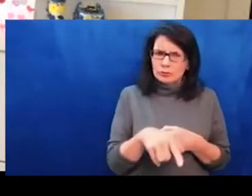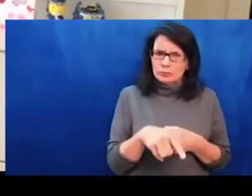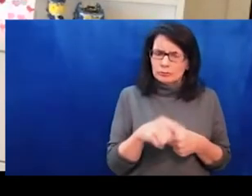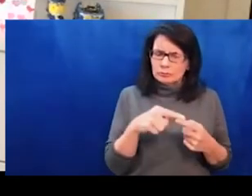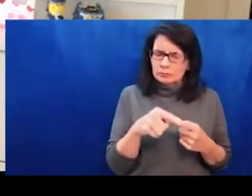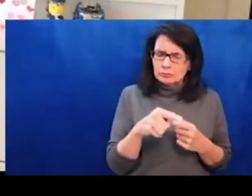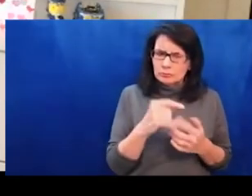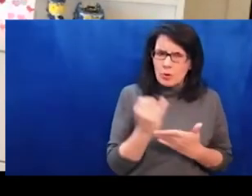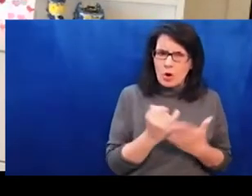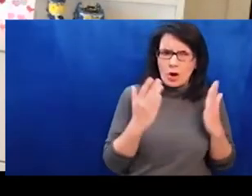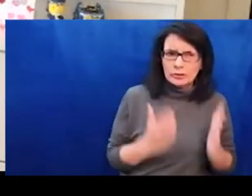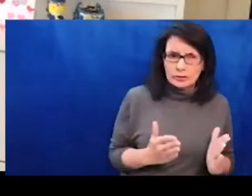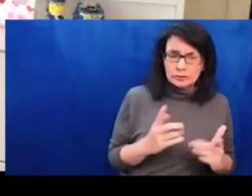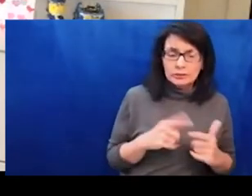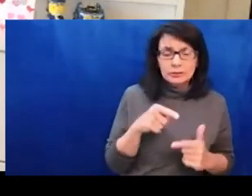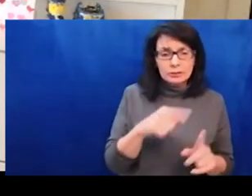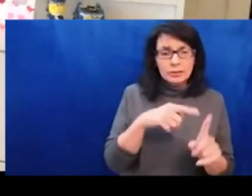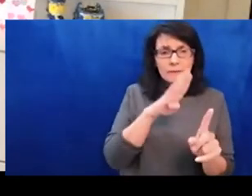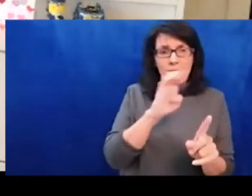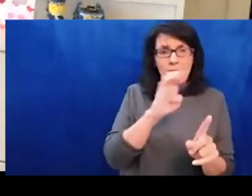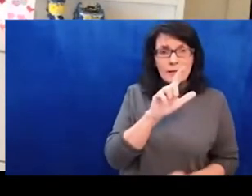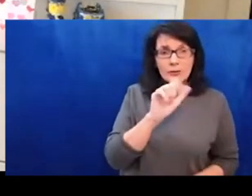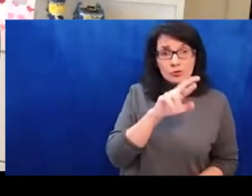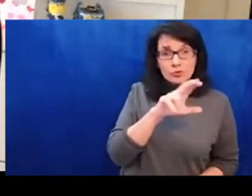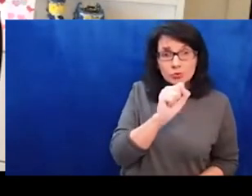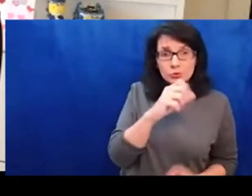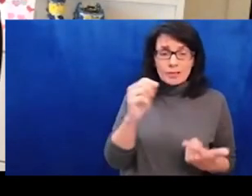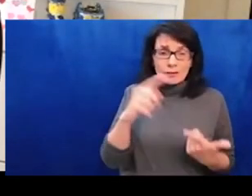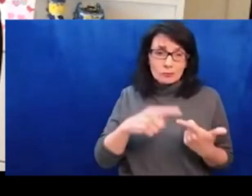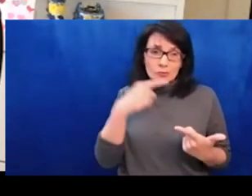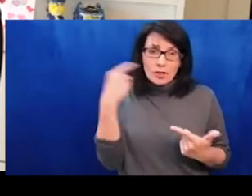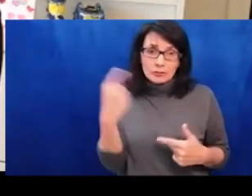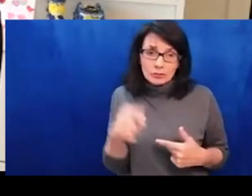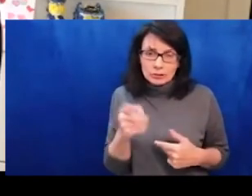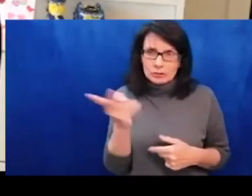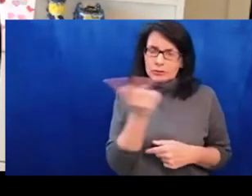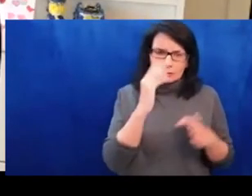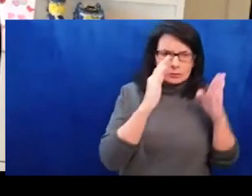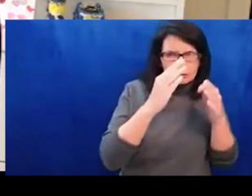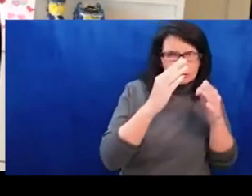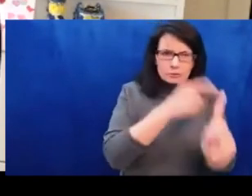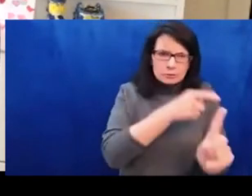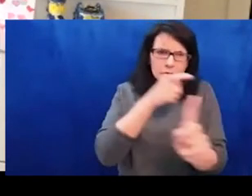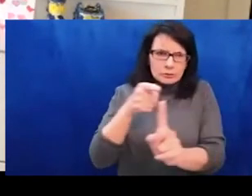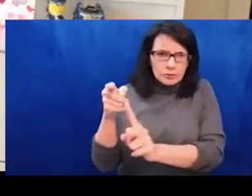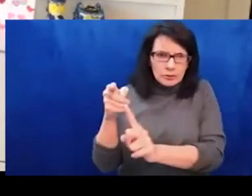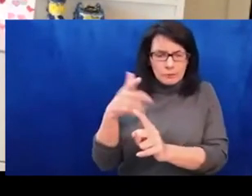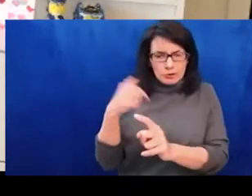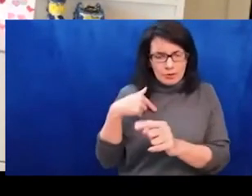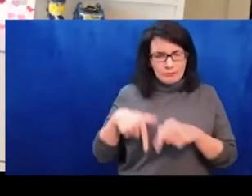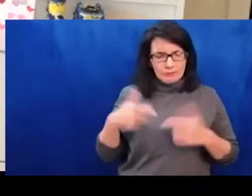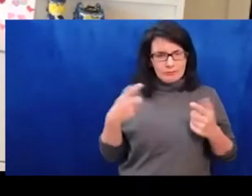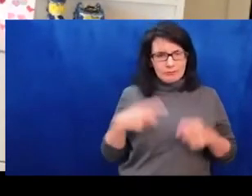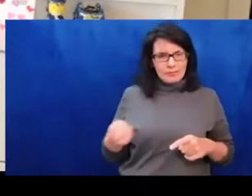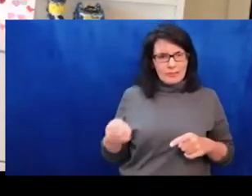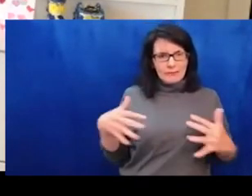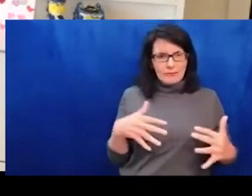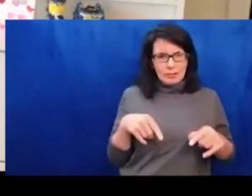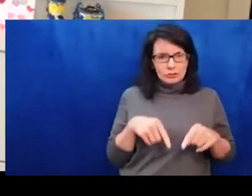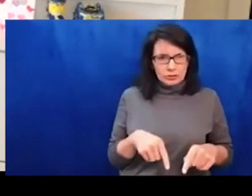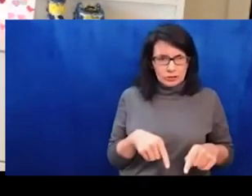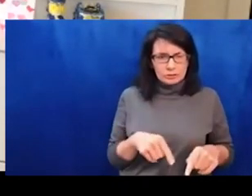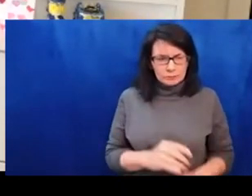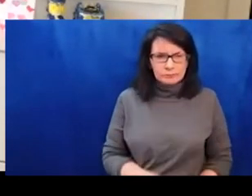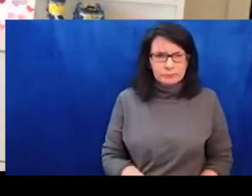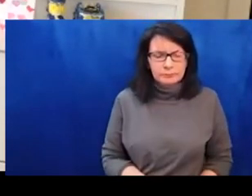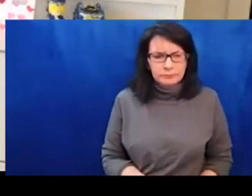about that if you are interested in joining and or supporting. ARC also issued, excuse me, a joint oral statement at